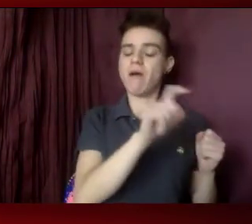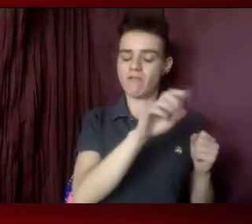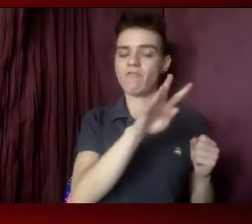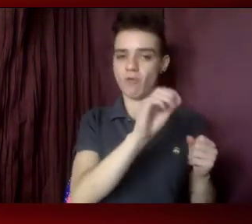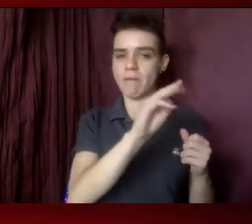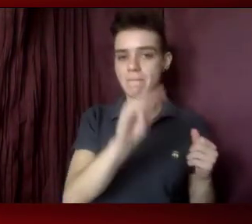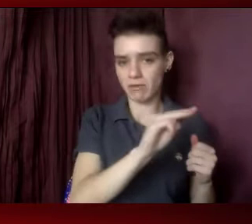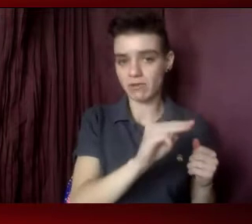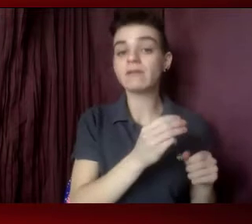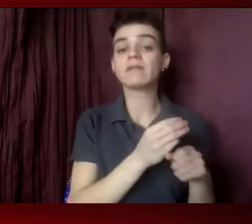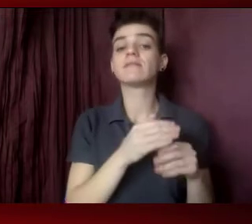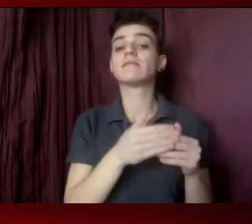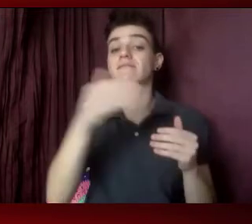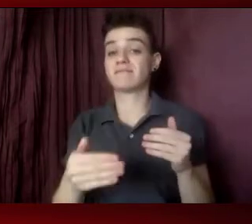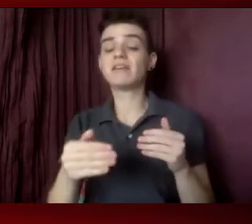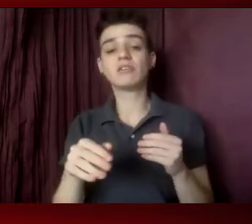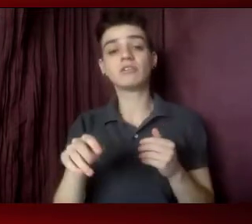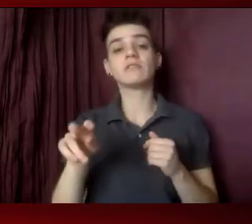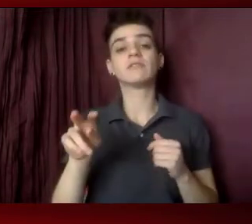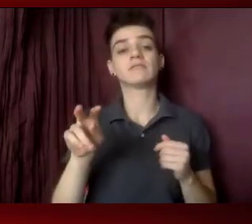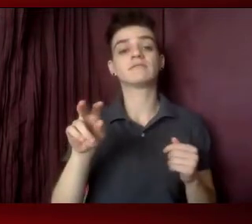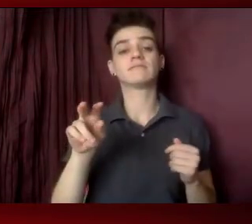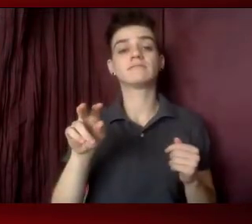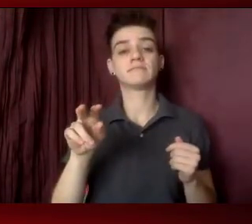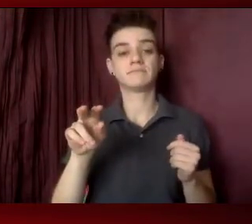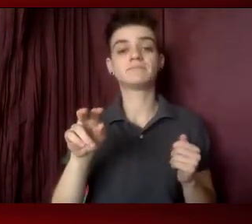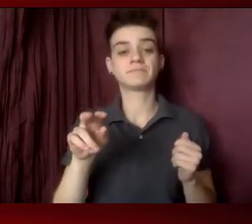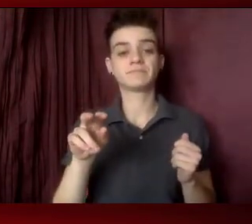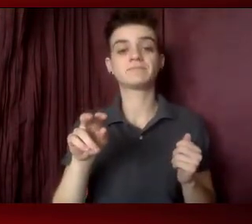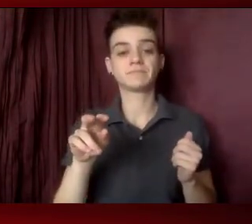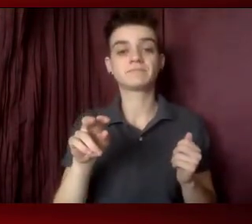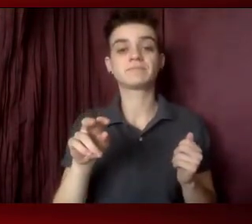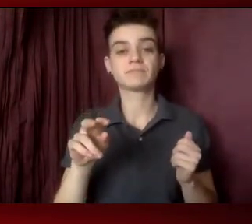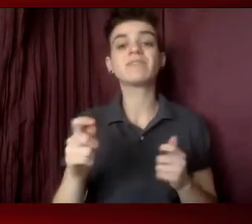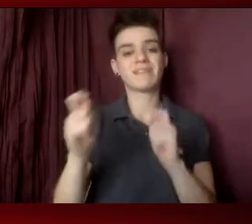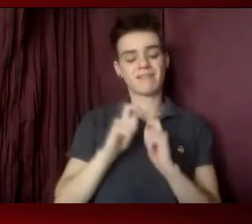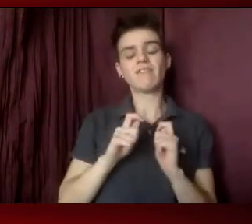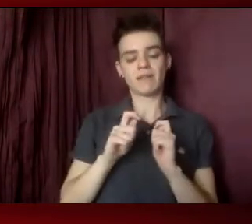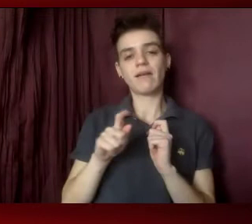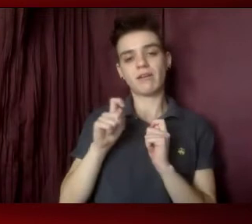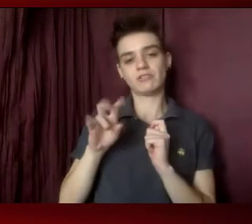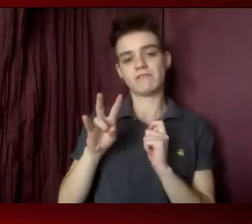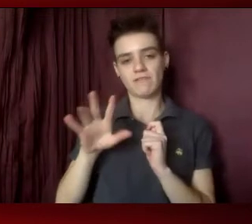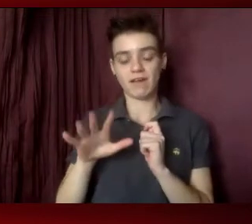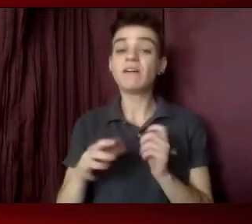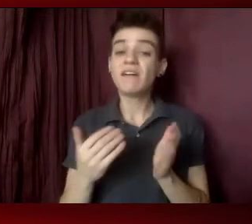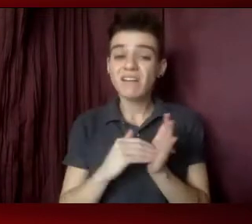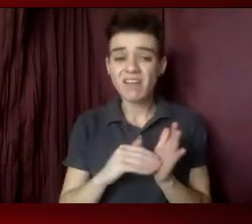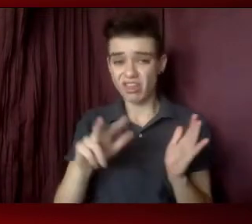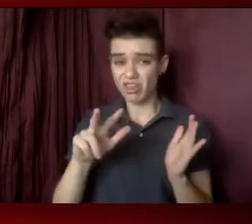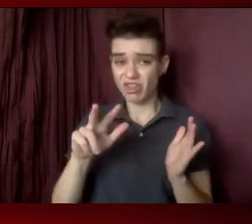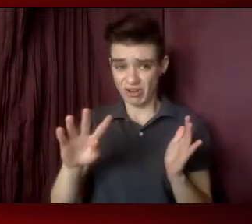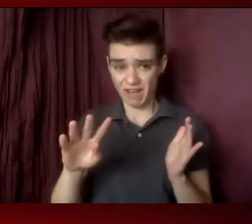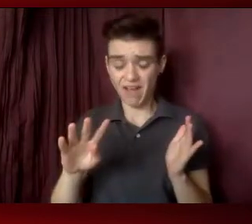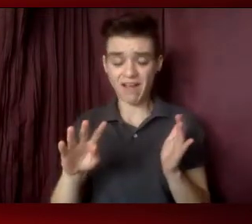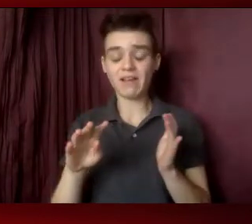$271 million were requested, and we were given $175 million. Again, $35 million is nothing to sneeze at. It is